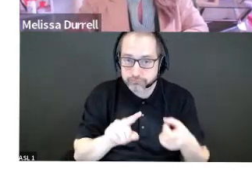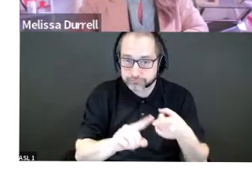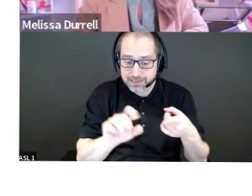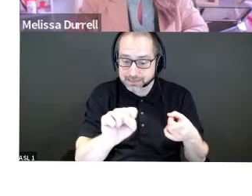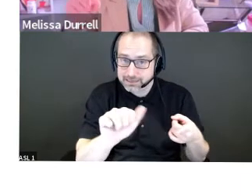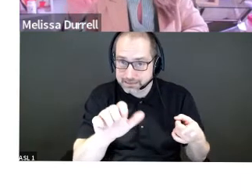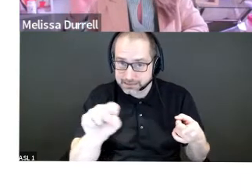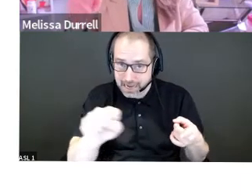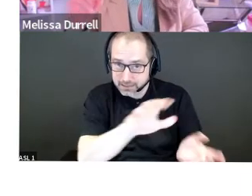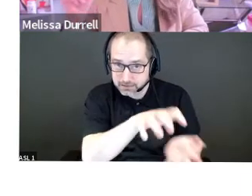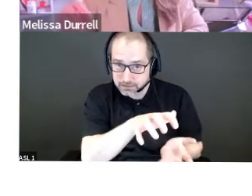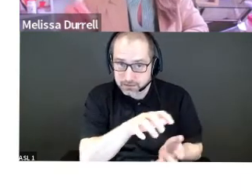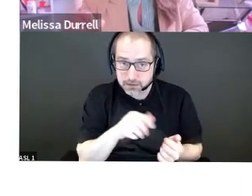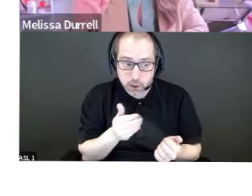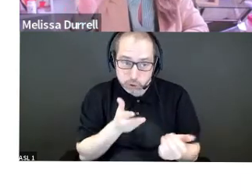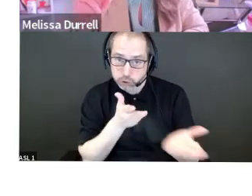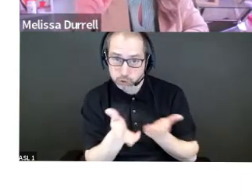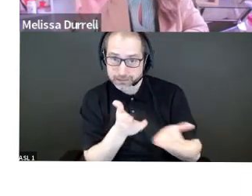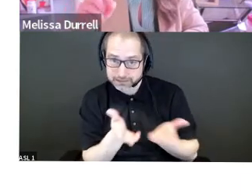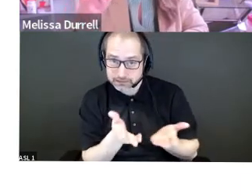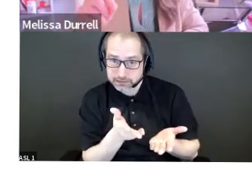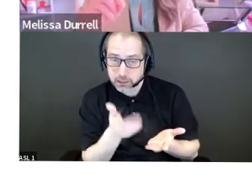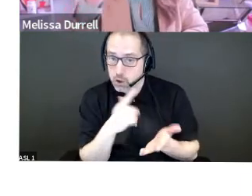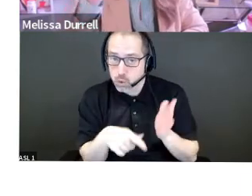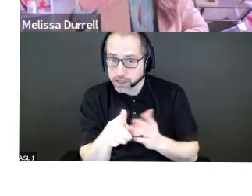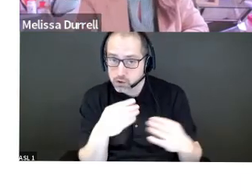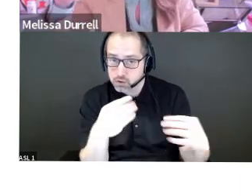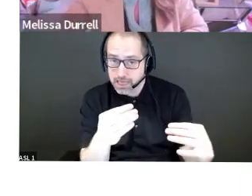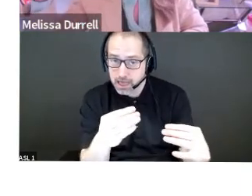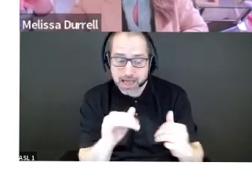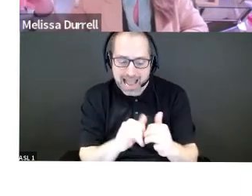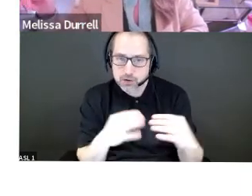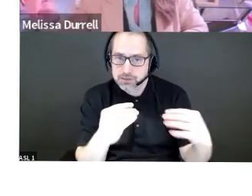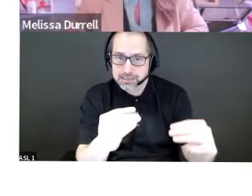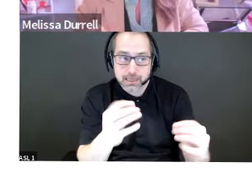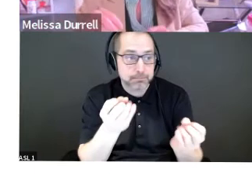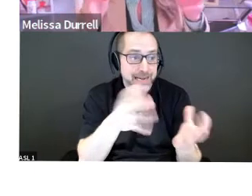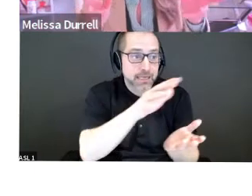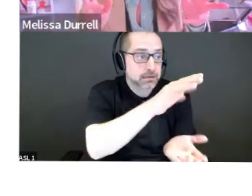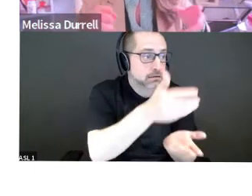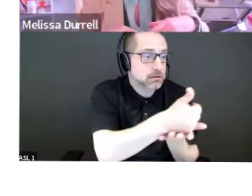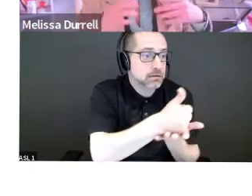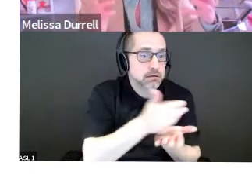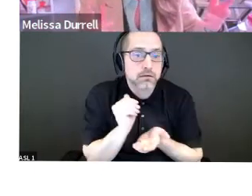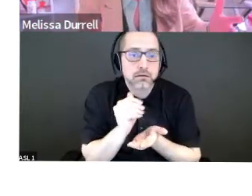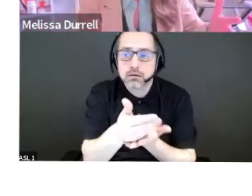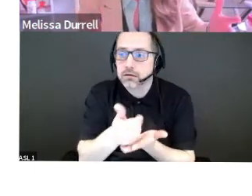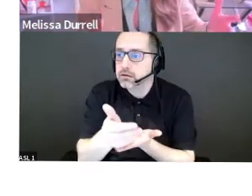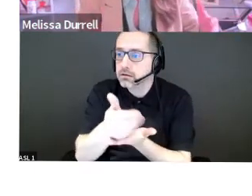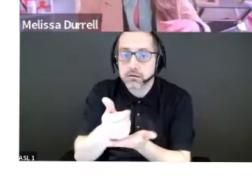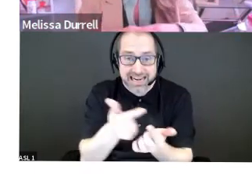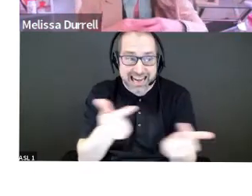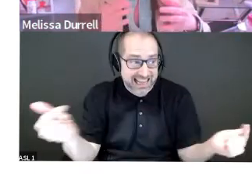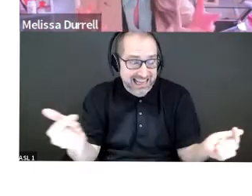Uh, is it a service? What are you selling? So, you know, how do you do it? Do you have multiple revenue sources? Uh, if you do, what are the